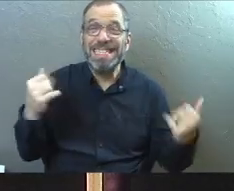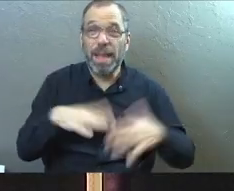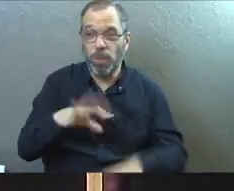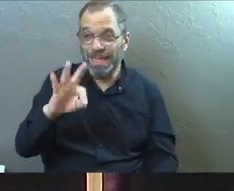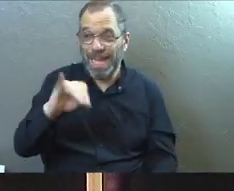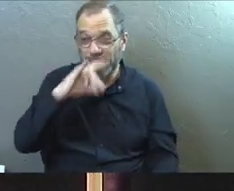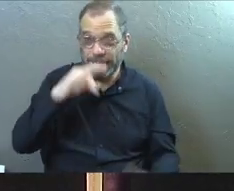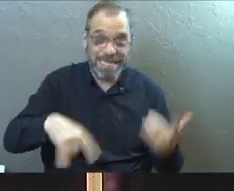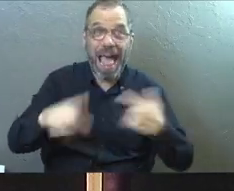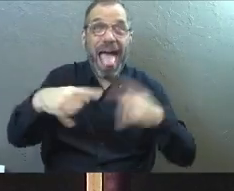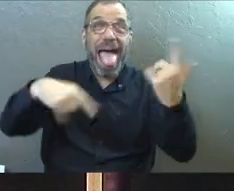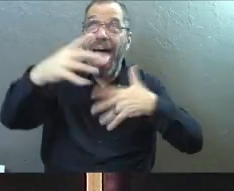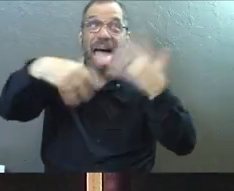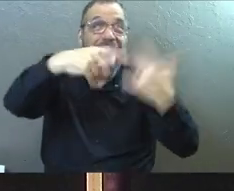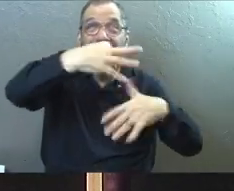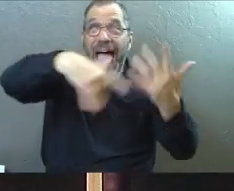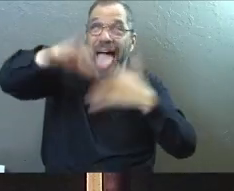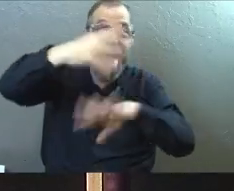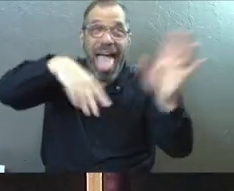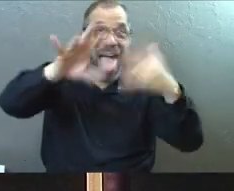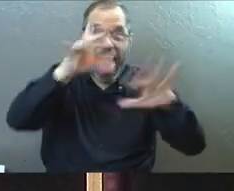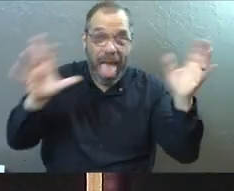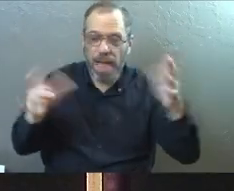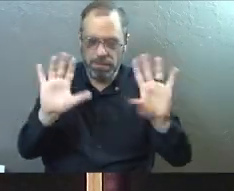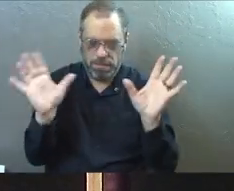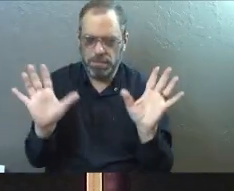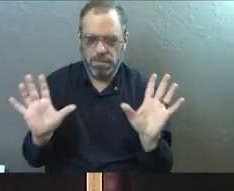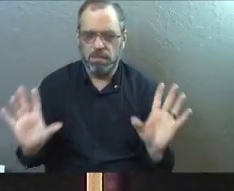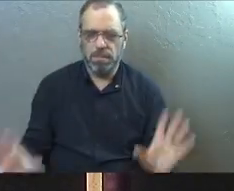lungs than them. It was just the worst experience of my life.